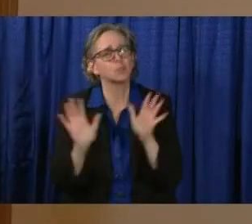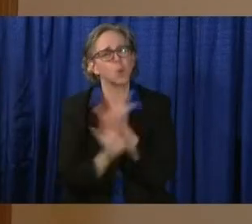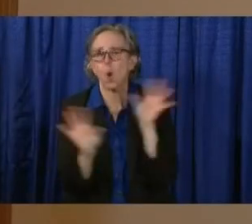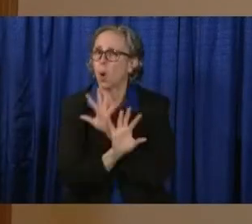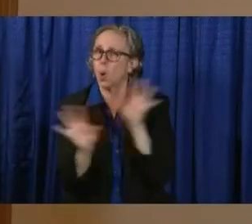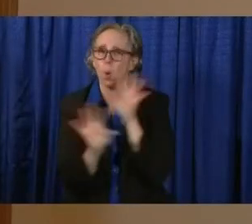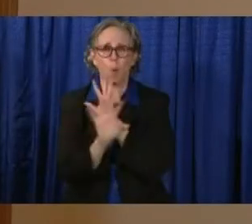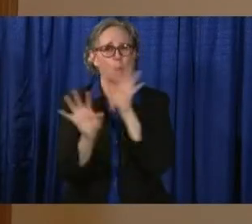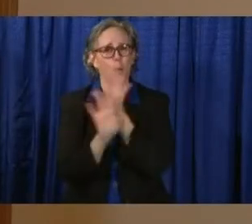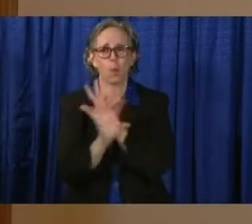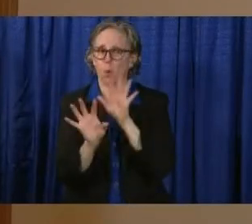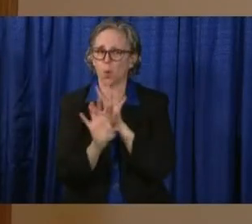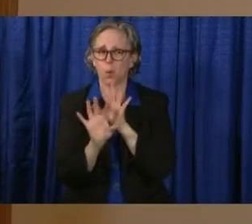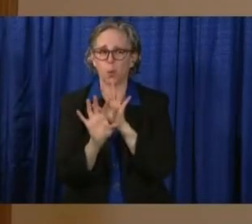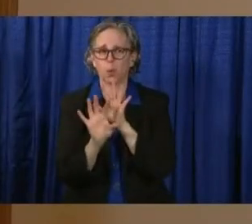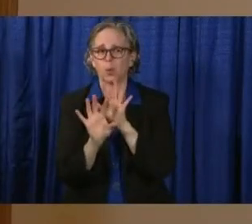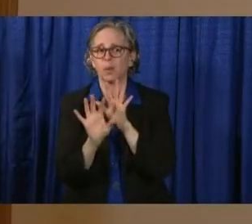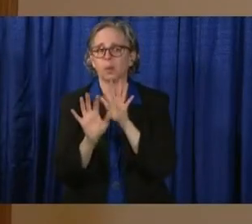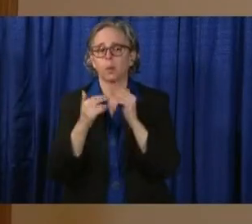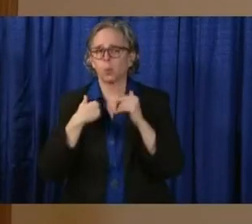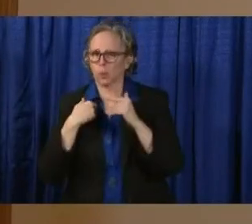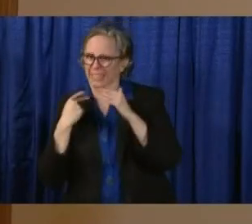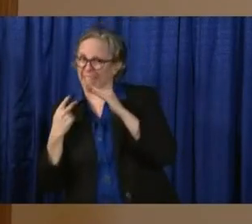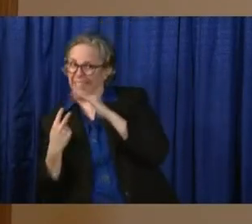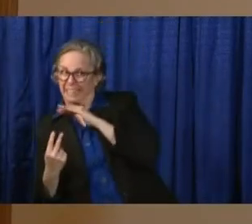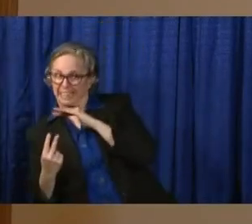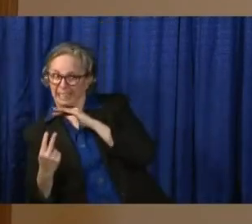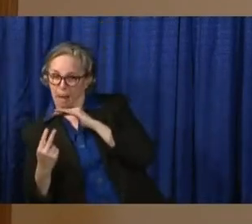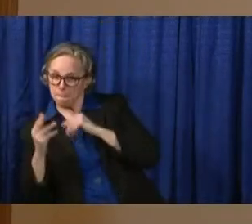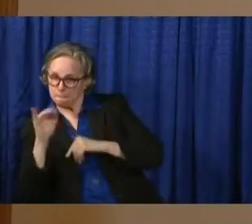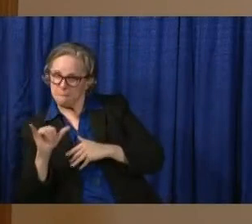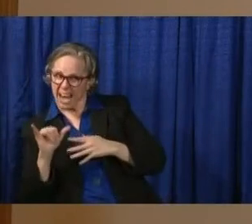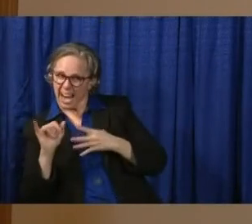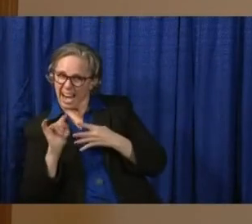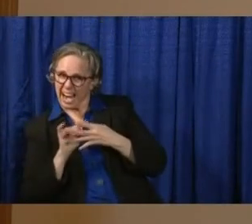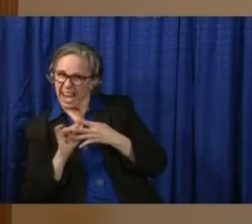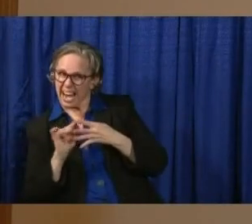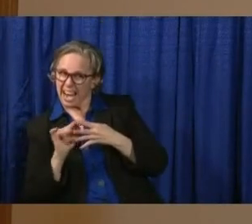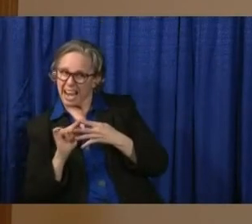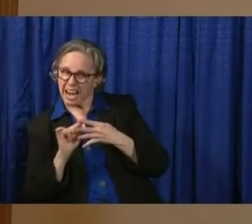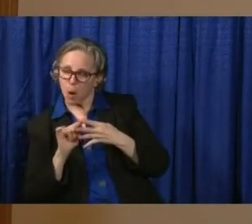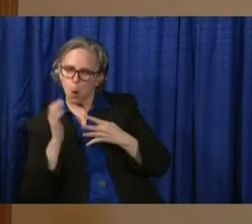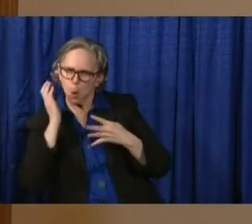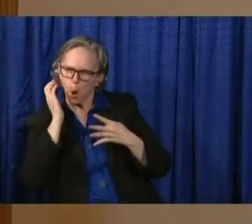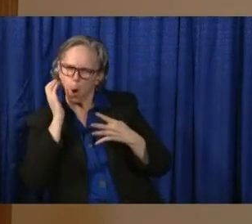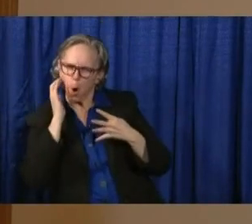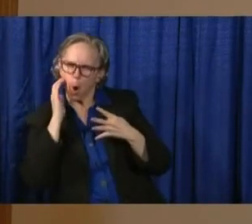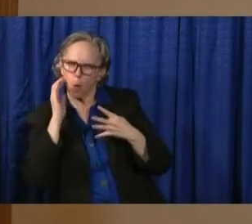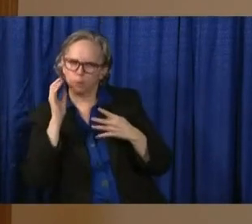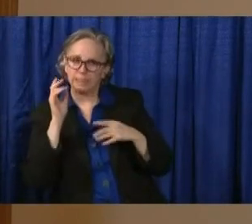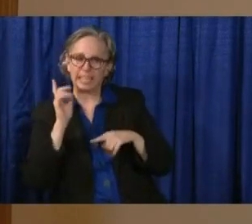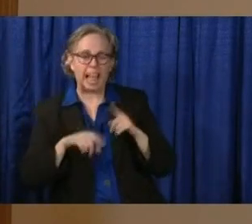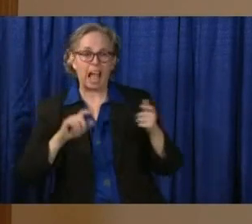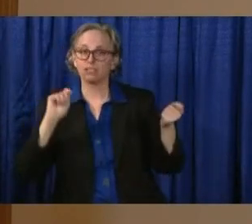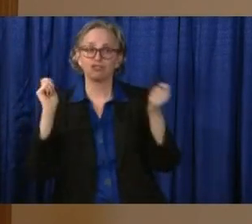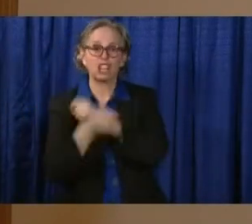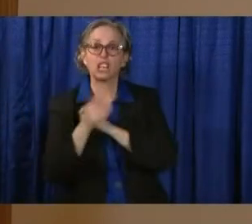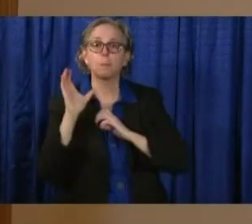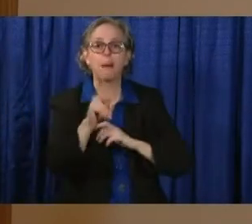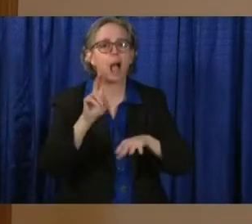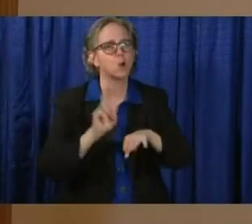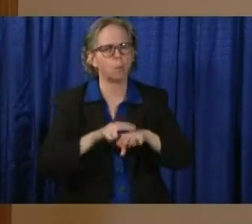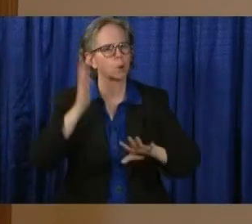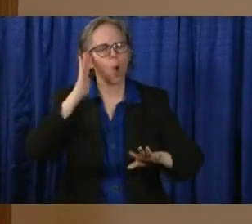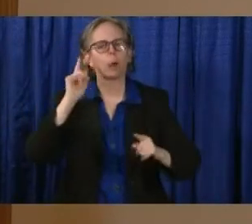dates like May, and we're letting you know that we know we have to slowly come out of this. But if we do it right